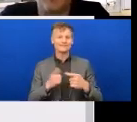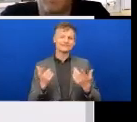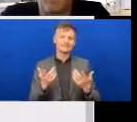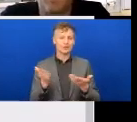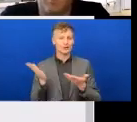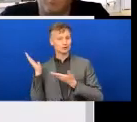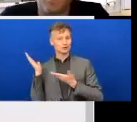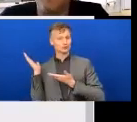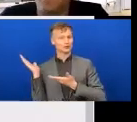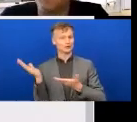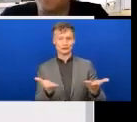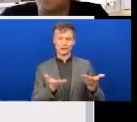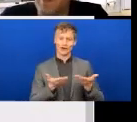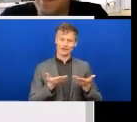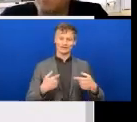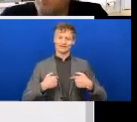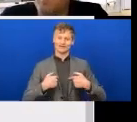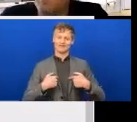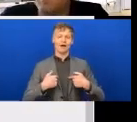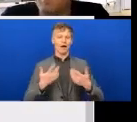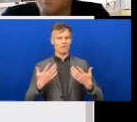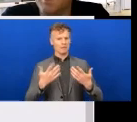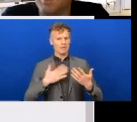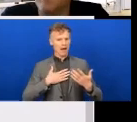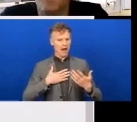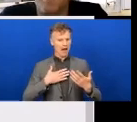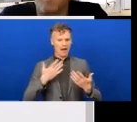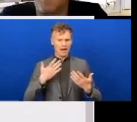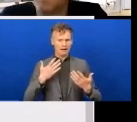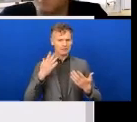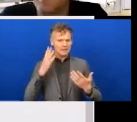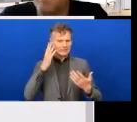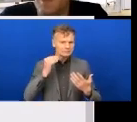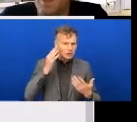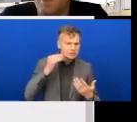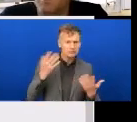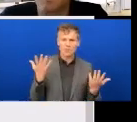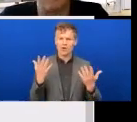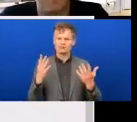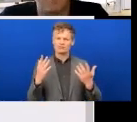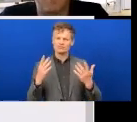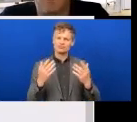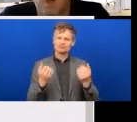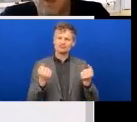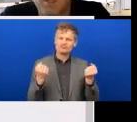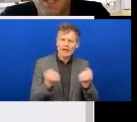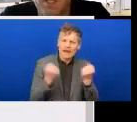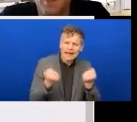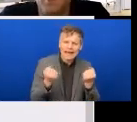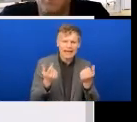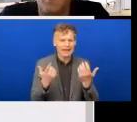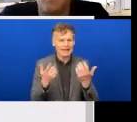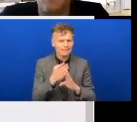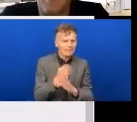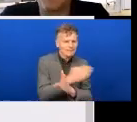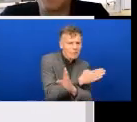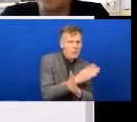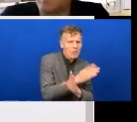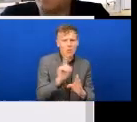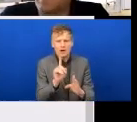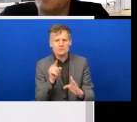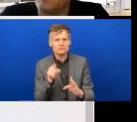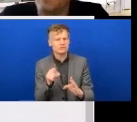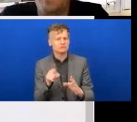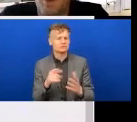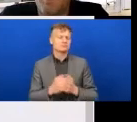talk through maybe some of the training requirements that might be needed for people in those kind of customer facing roles, how to